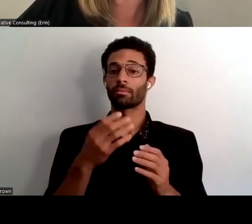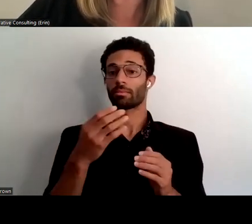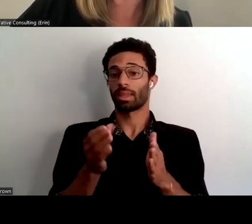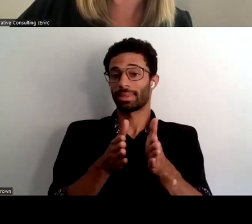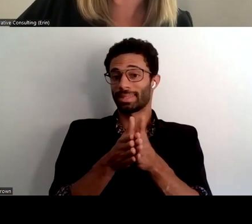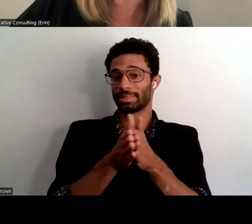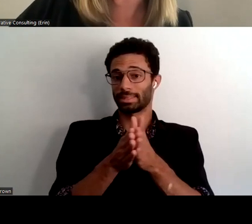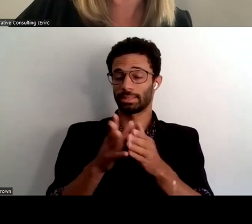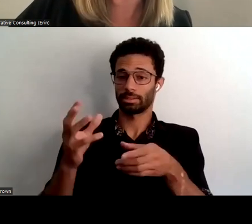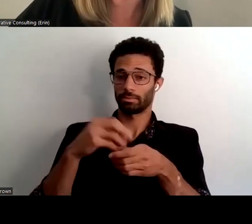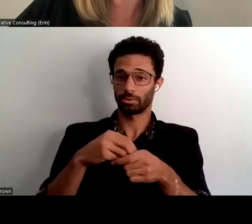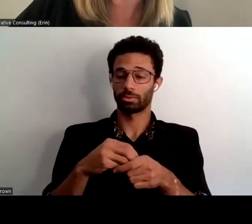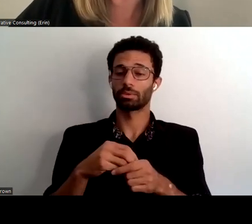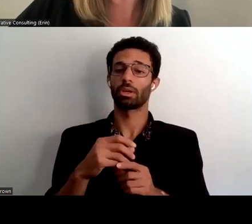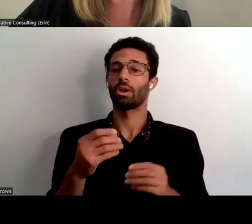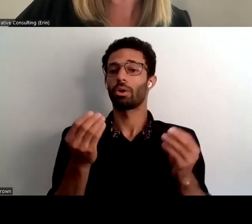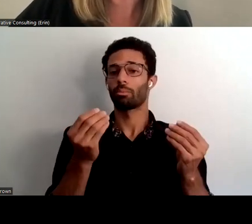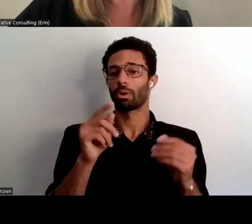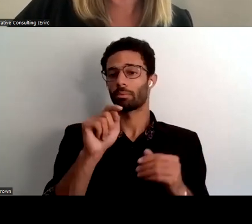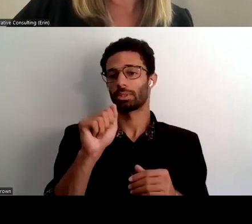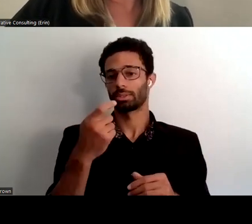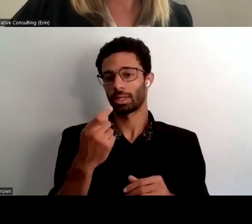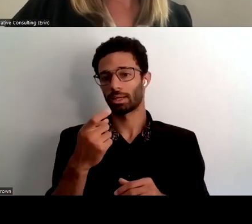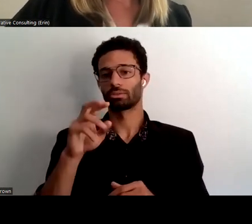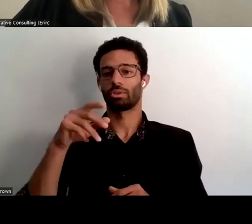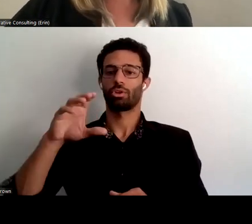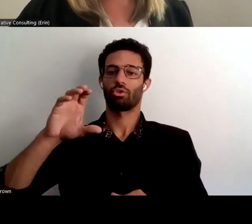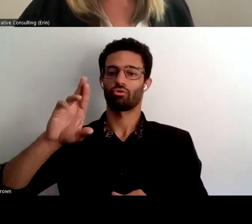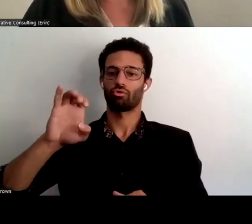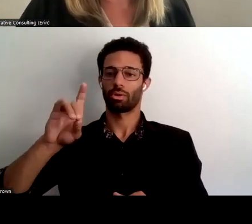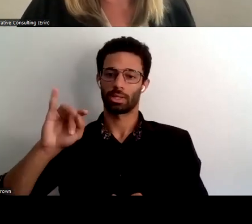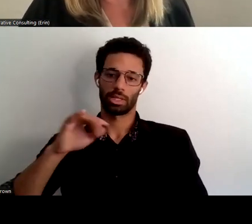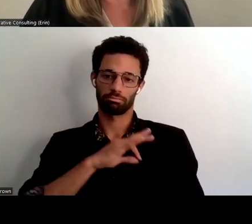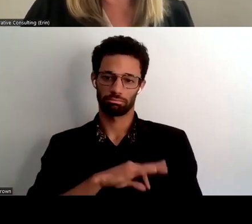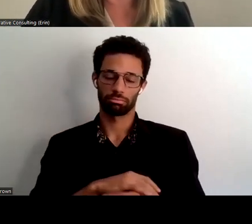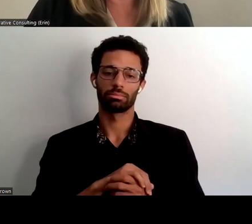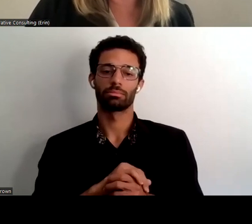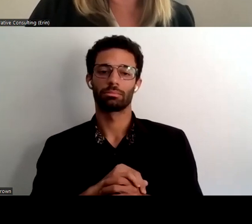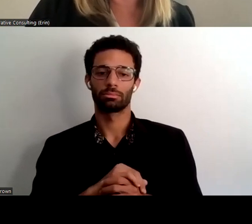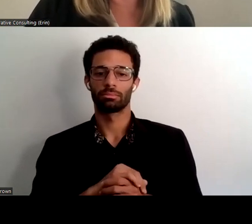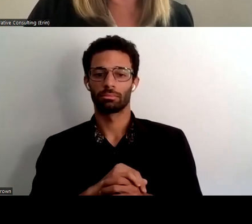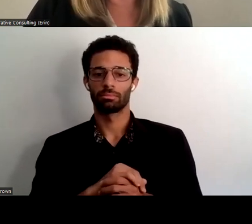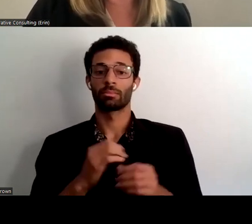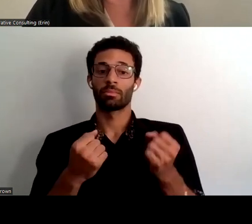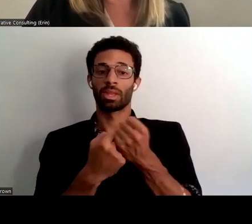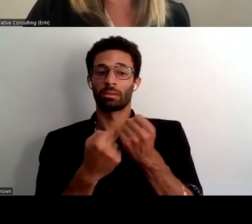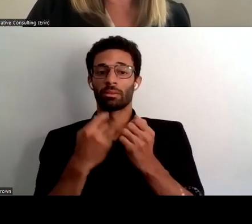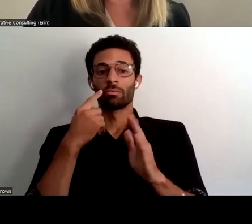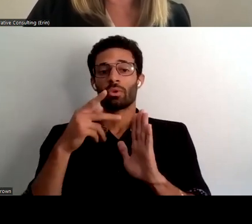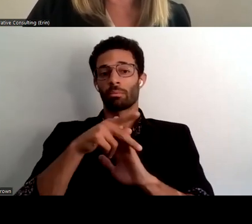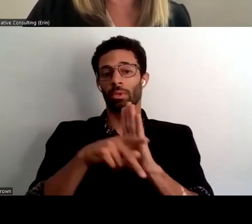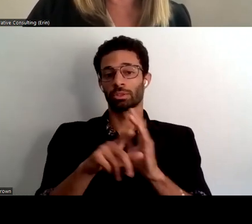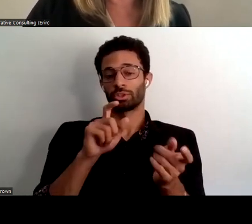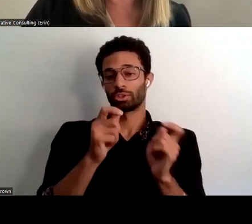this uh such as a property tax credit and then lastly advocating for policy changes at the state and federal